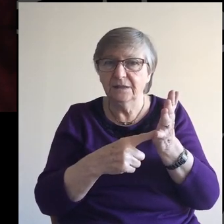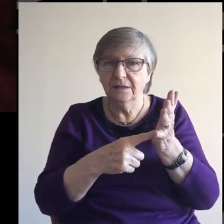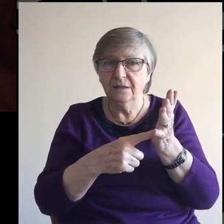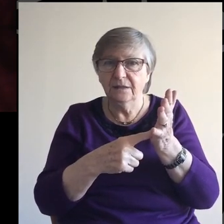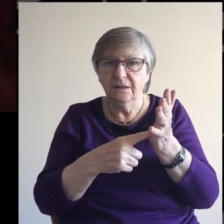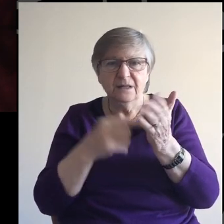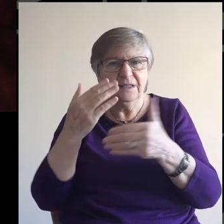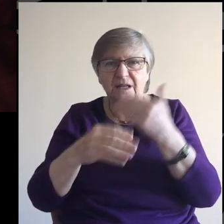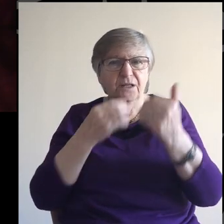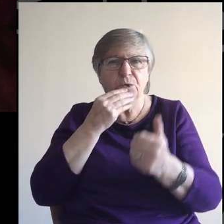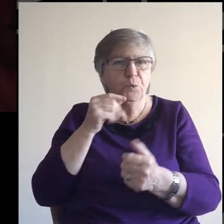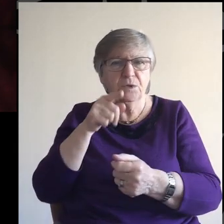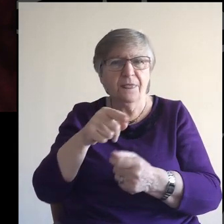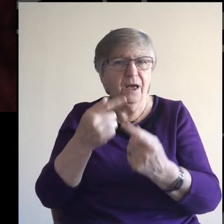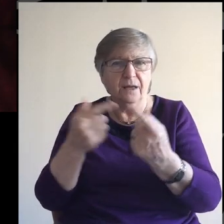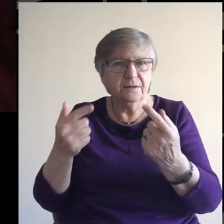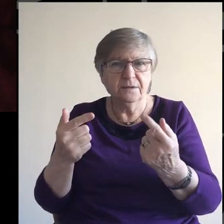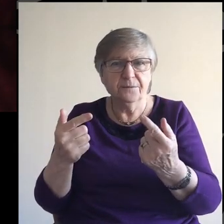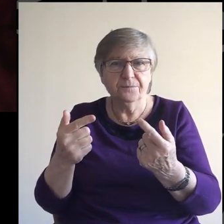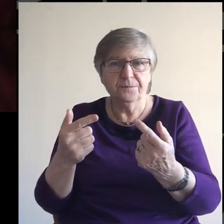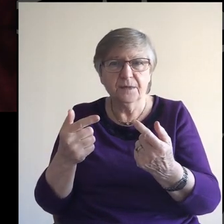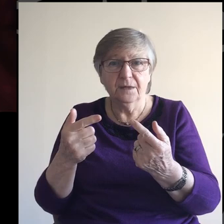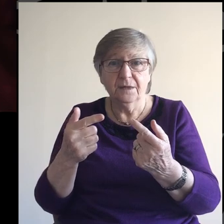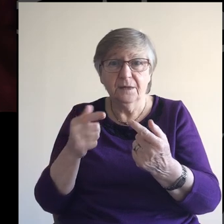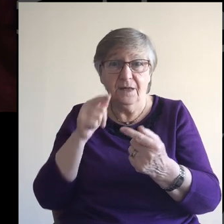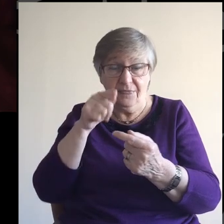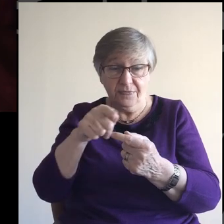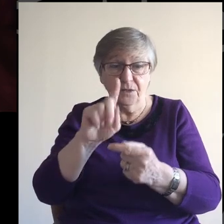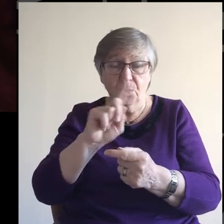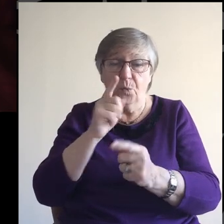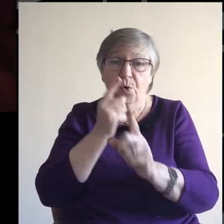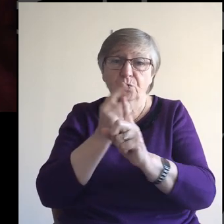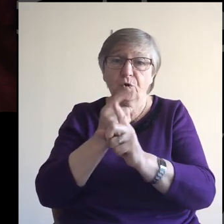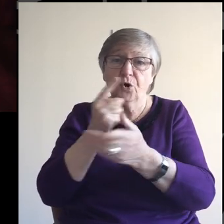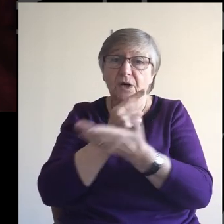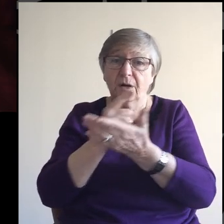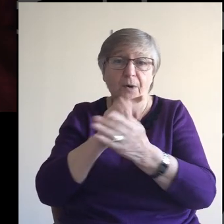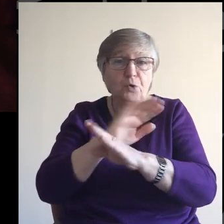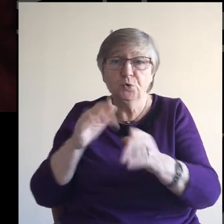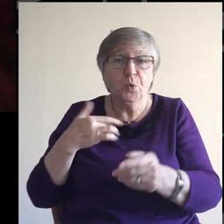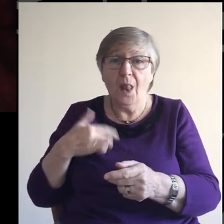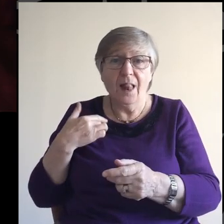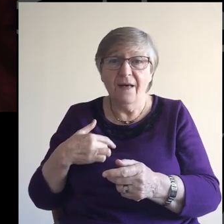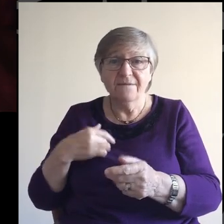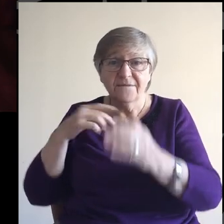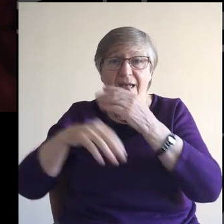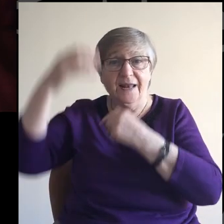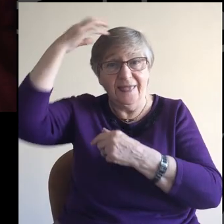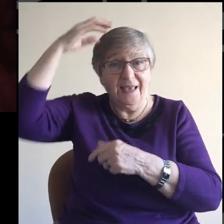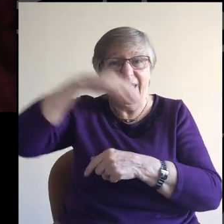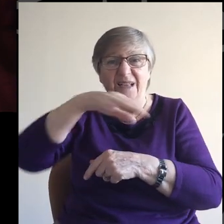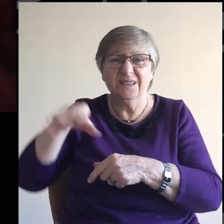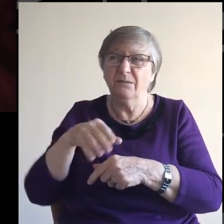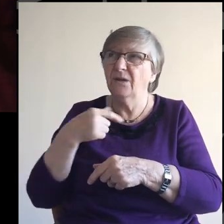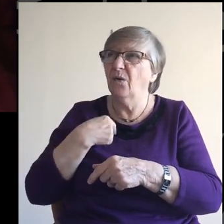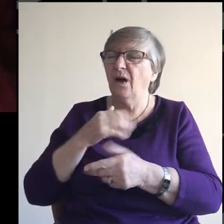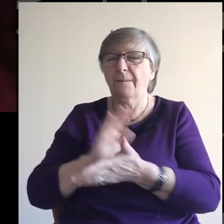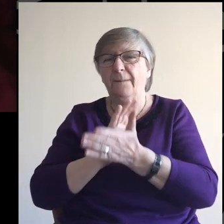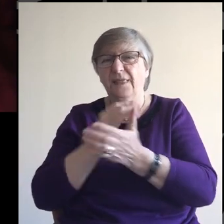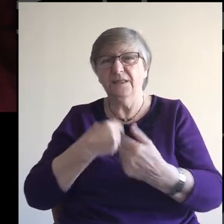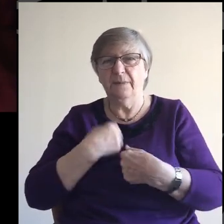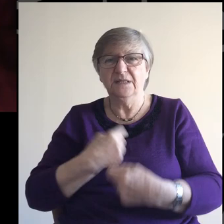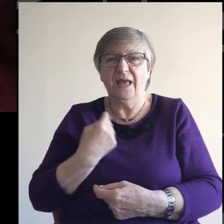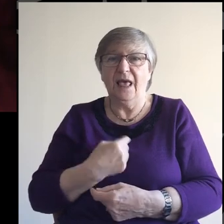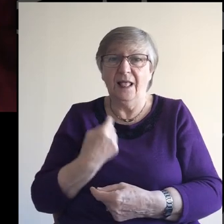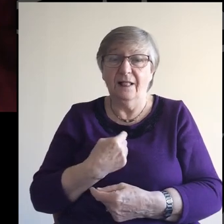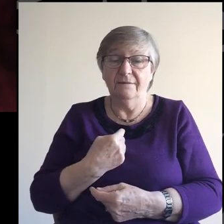having a set to with the Pharisees, this is in fact what he was talking about. No longer living in the kingdom whereby we please ourselves, but living in the